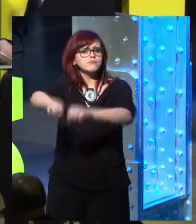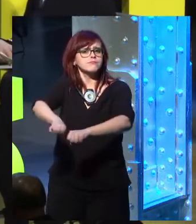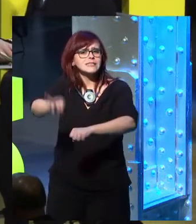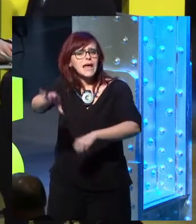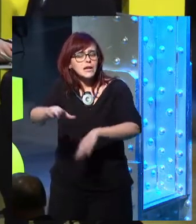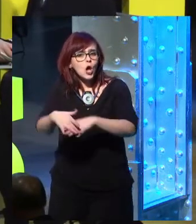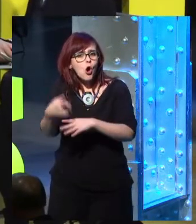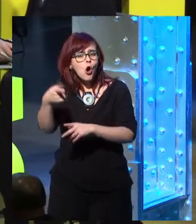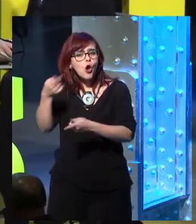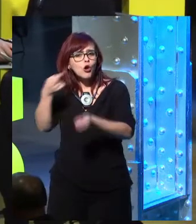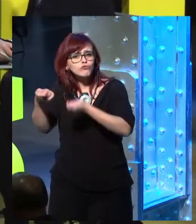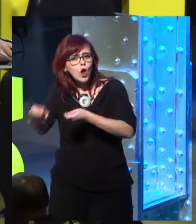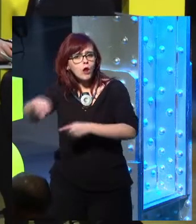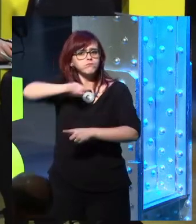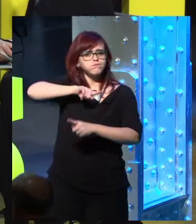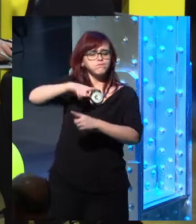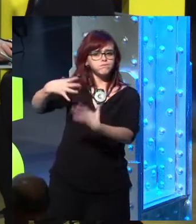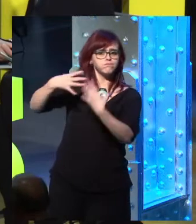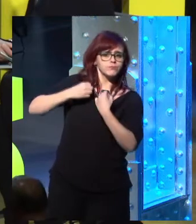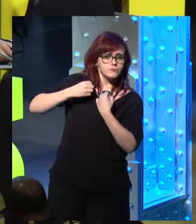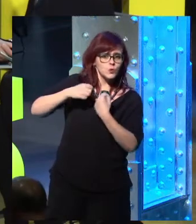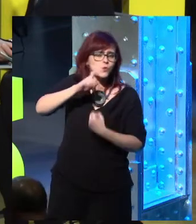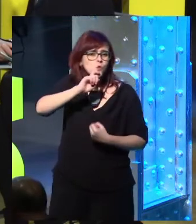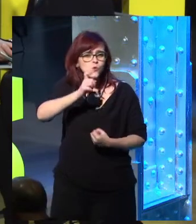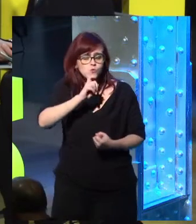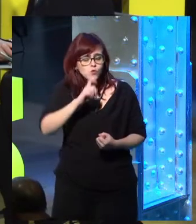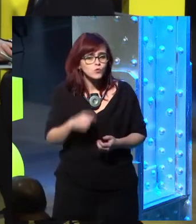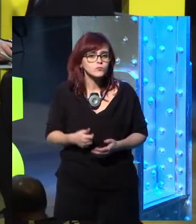the laws that control these cyborgs, if they are going to control us in the future?